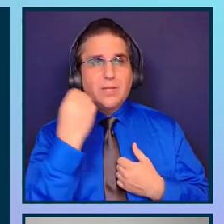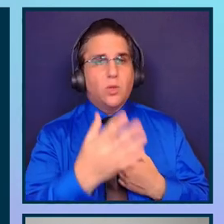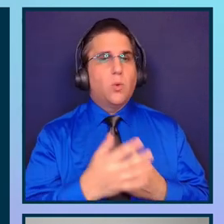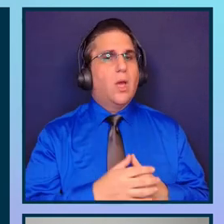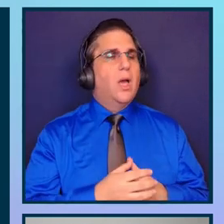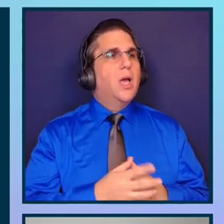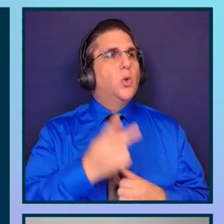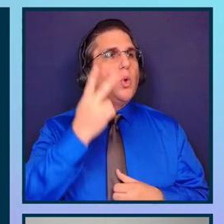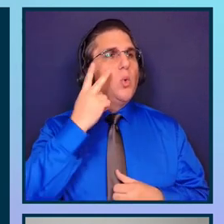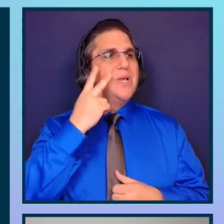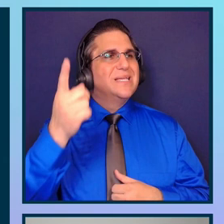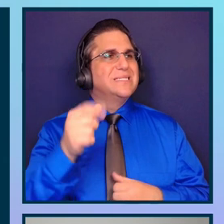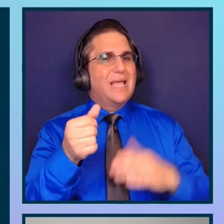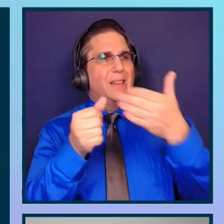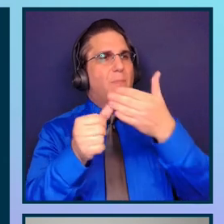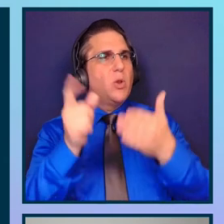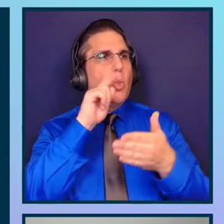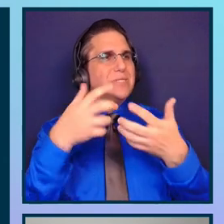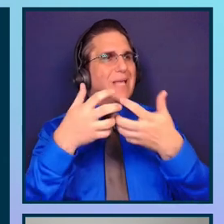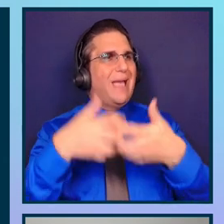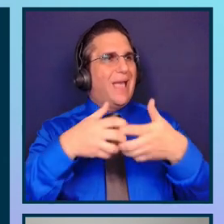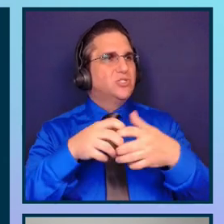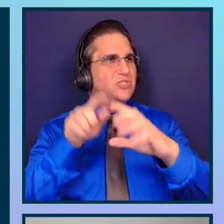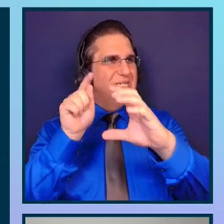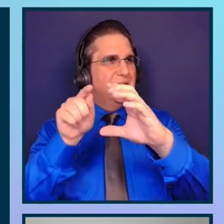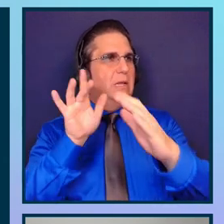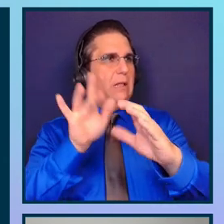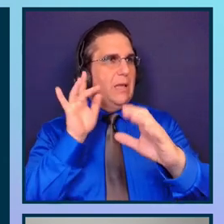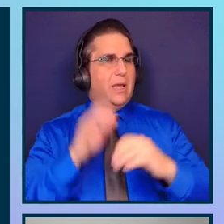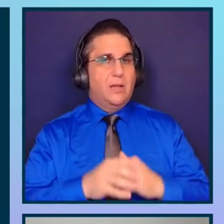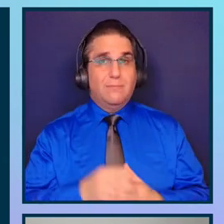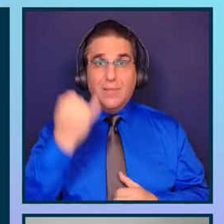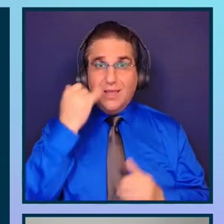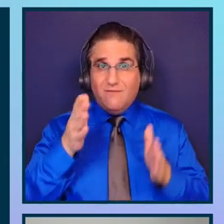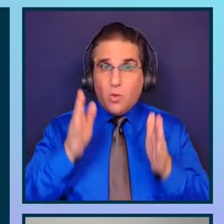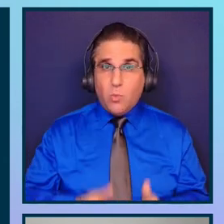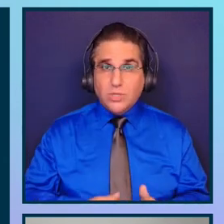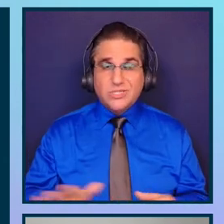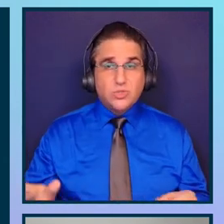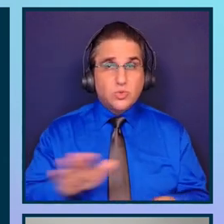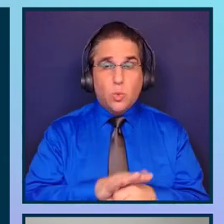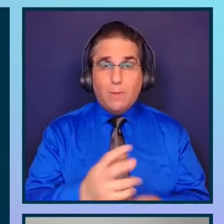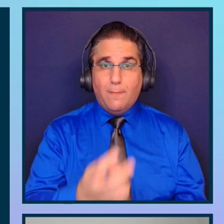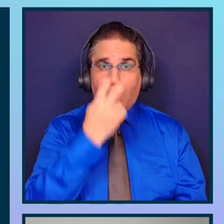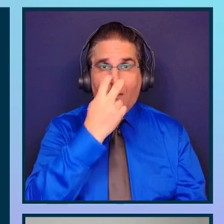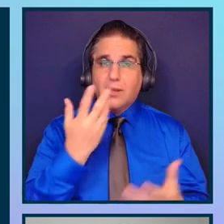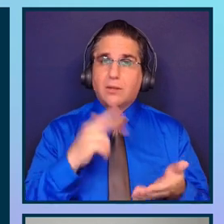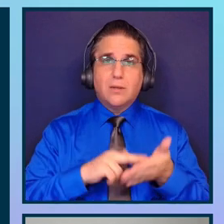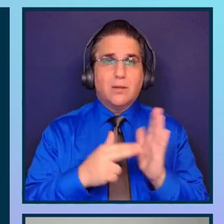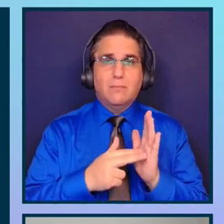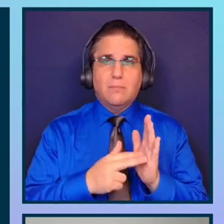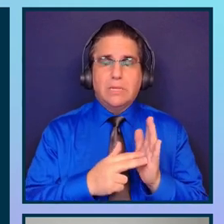button with the engine icon. But for someone who is completely blind there is no such as a